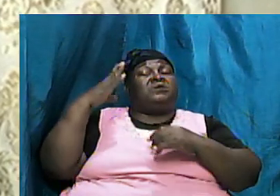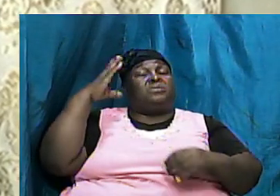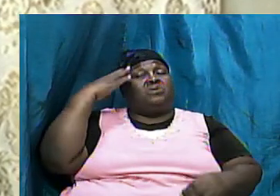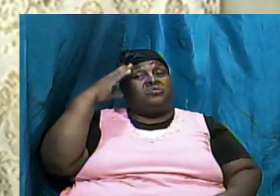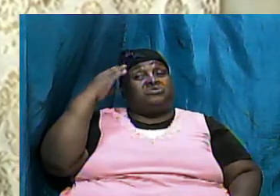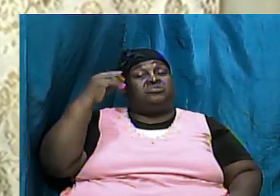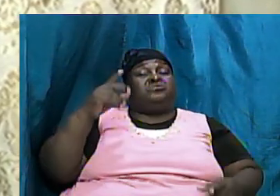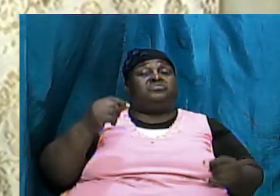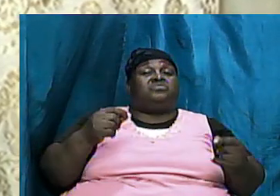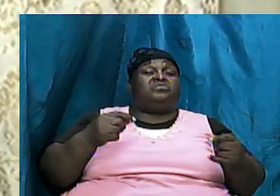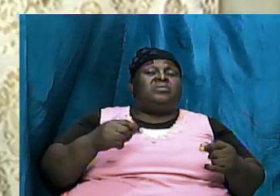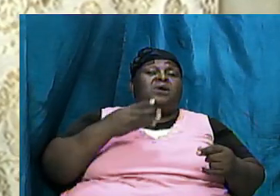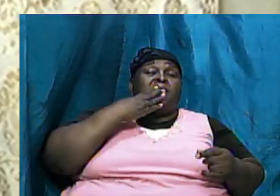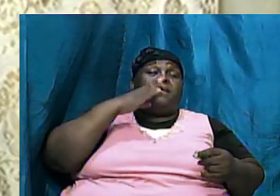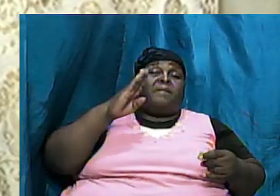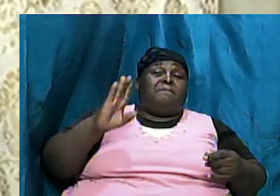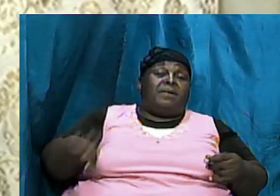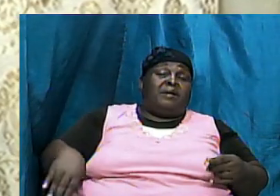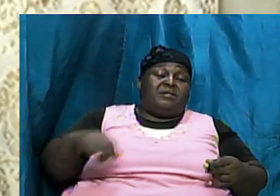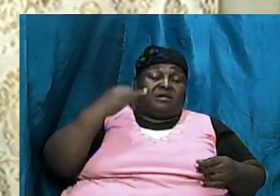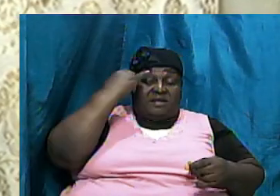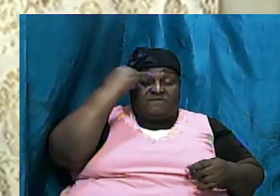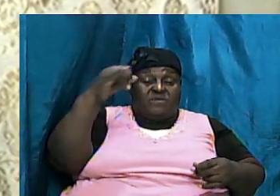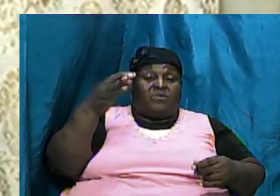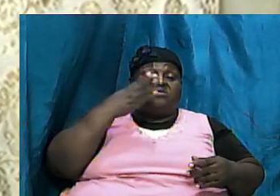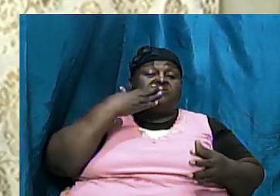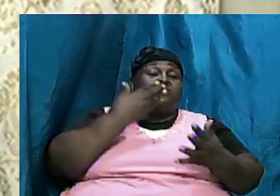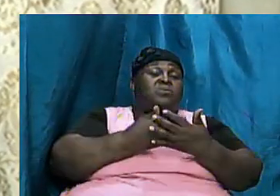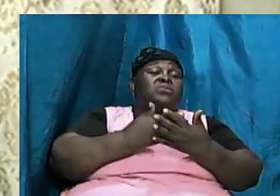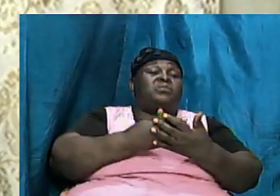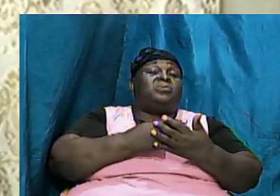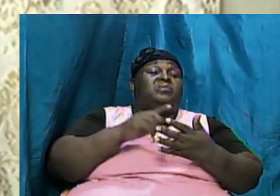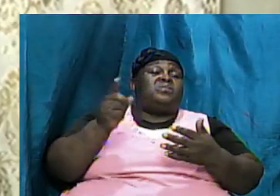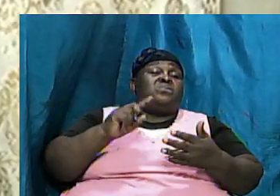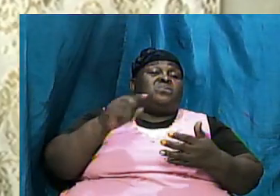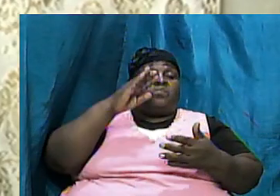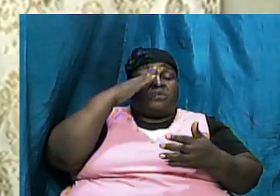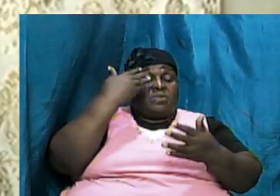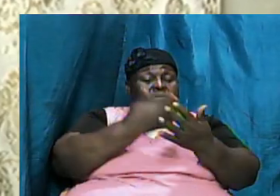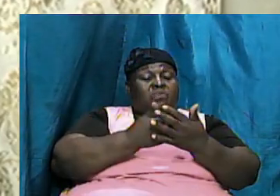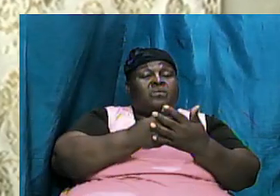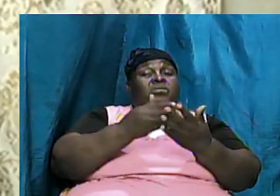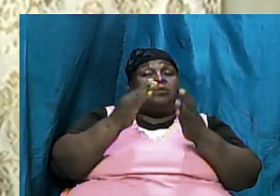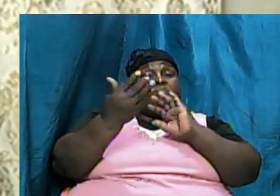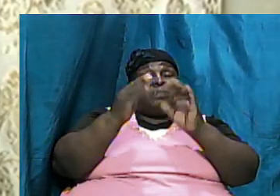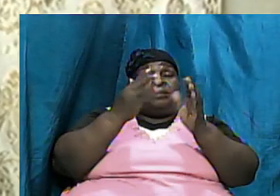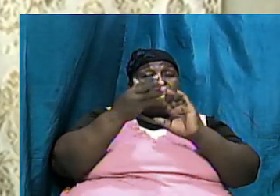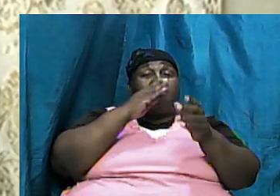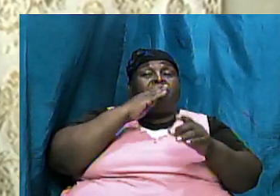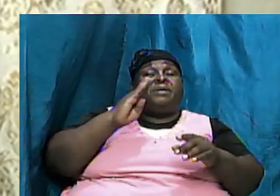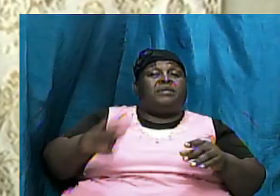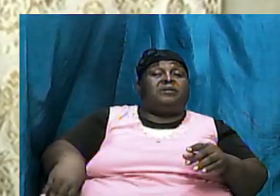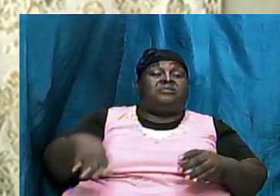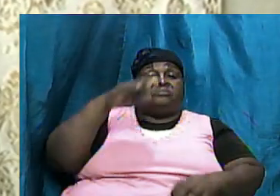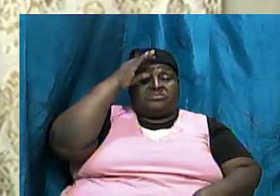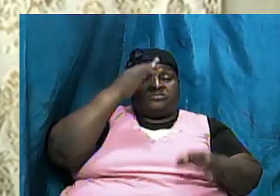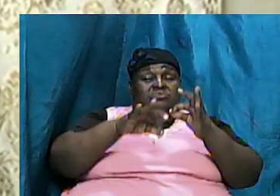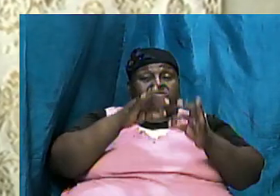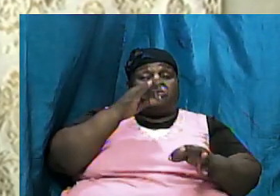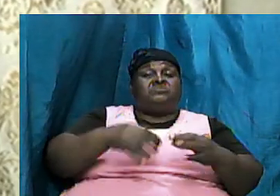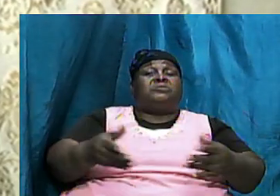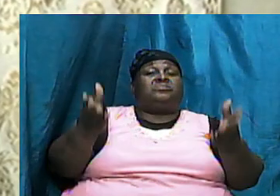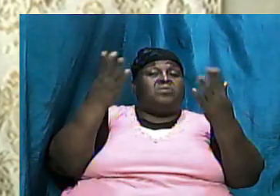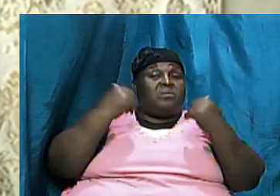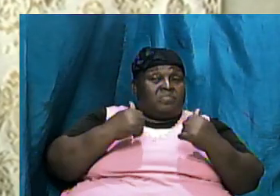the bad influenced the good to the point where the good became bad and judgment came it